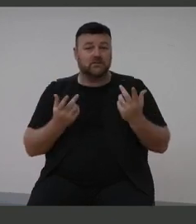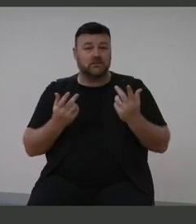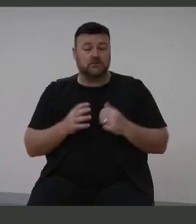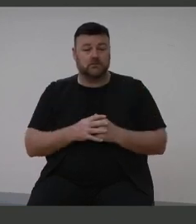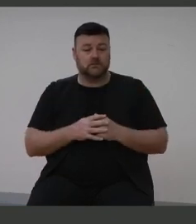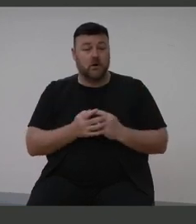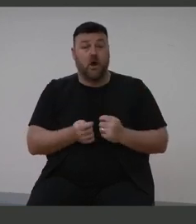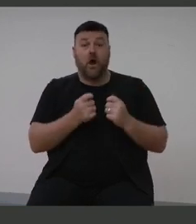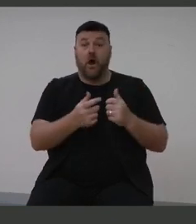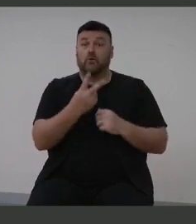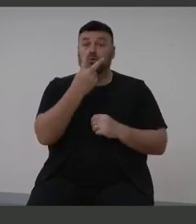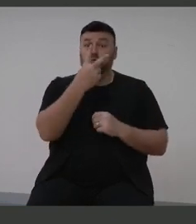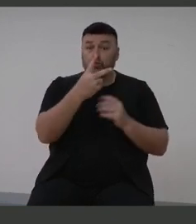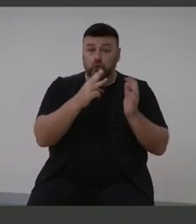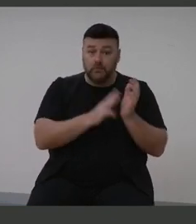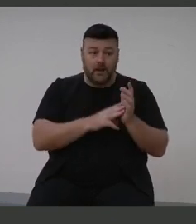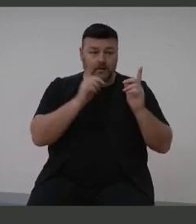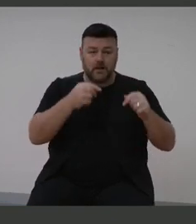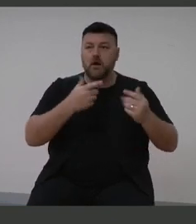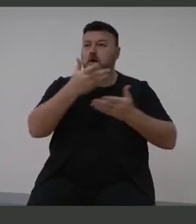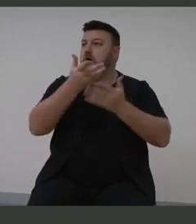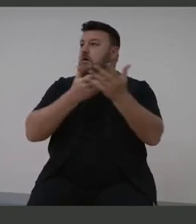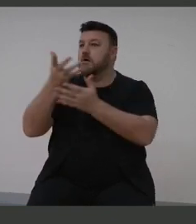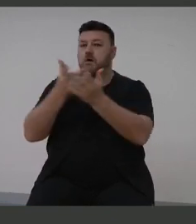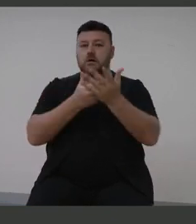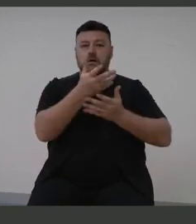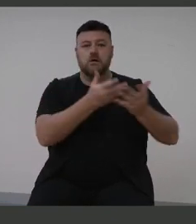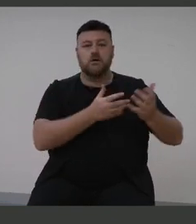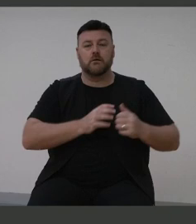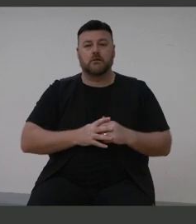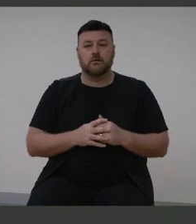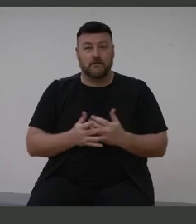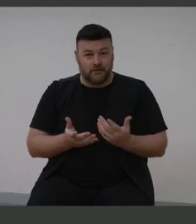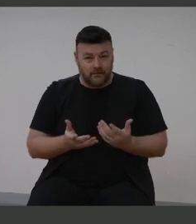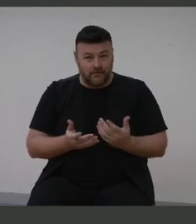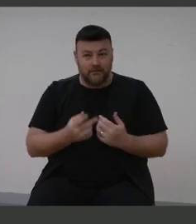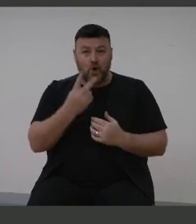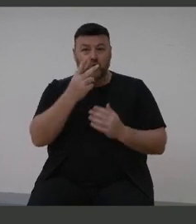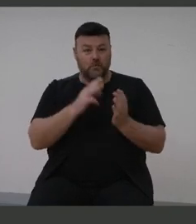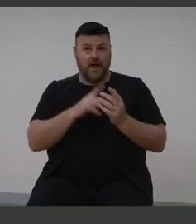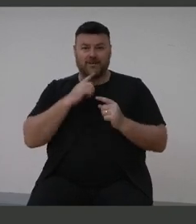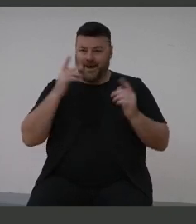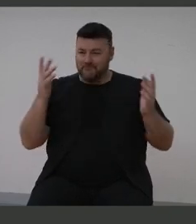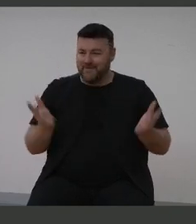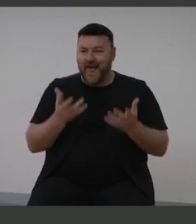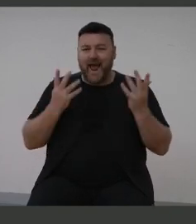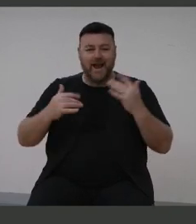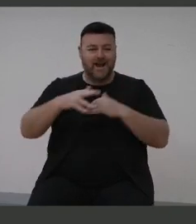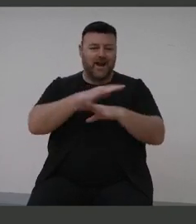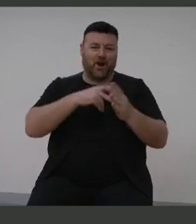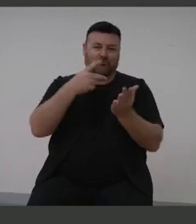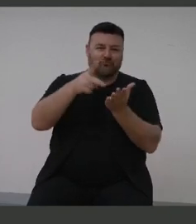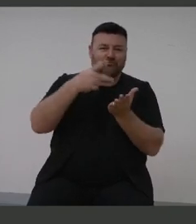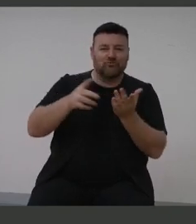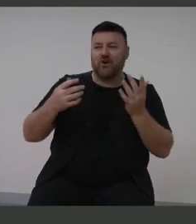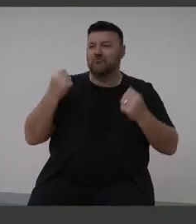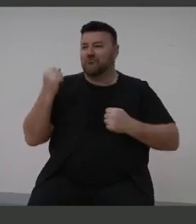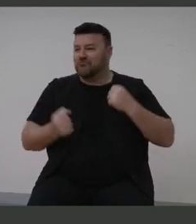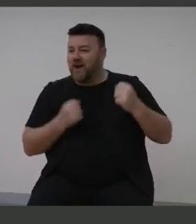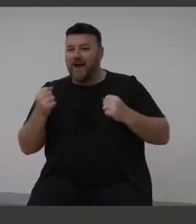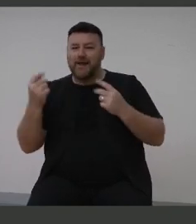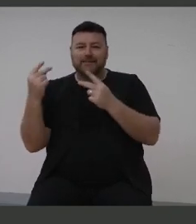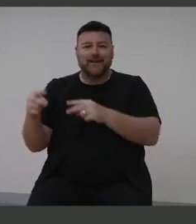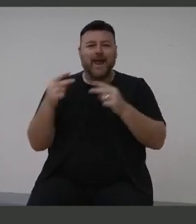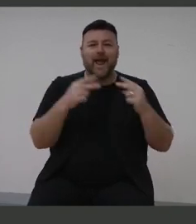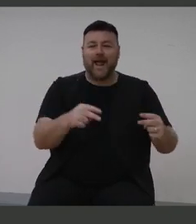months she was engaging with the conversation with the kids. Within that two month period she was playing, running, dancing and most importantly